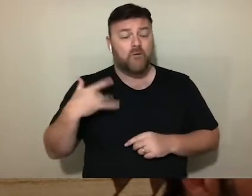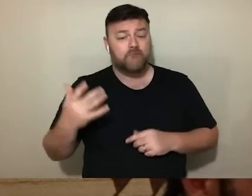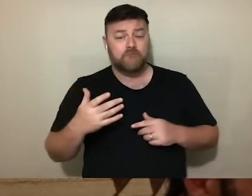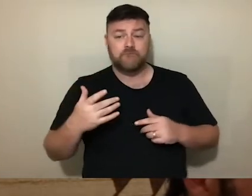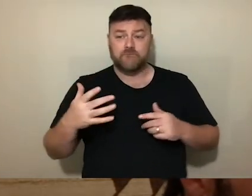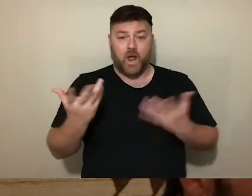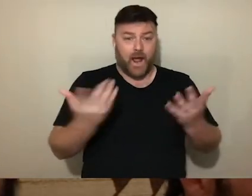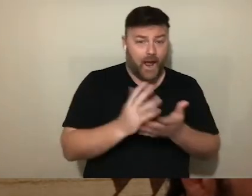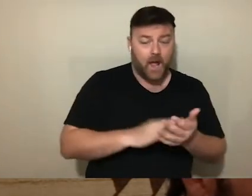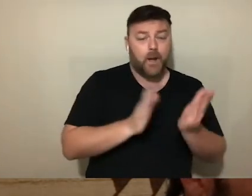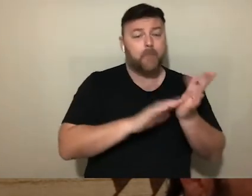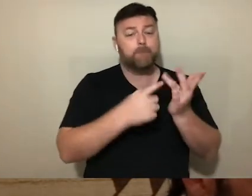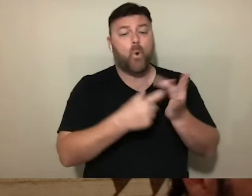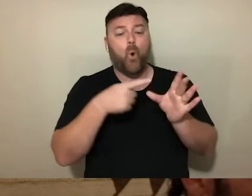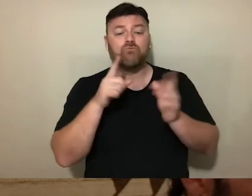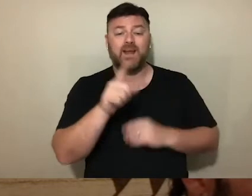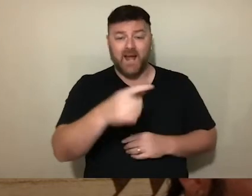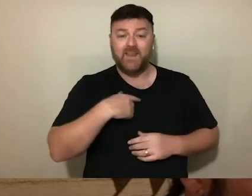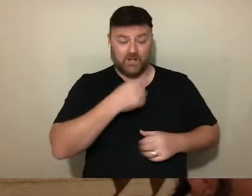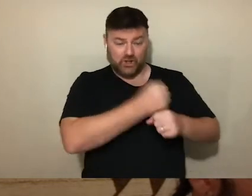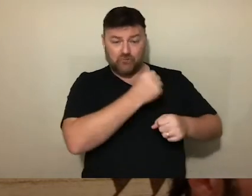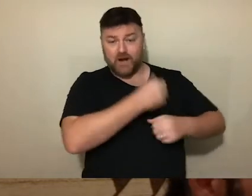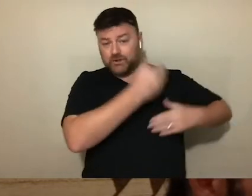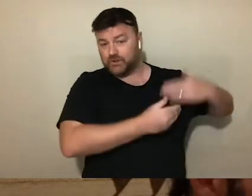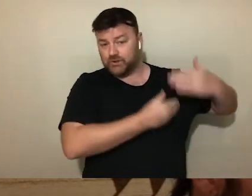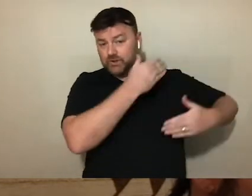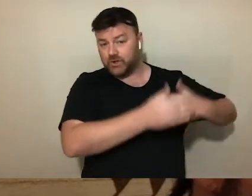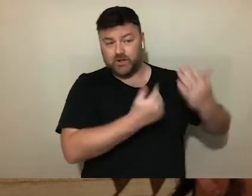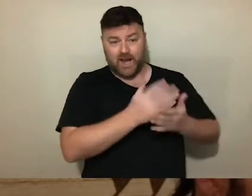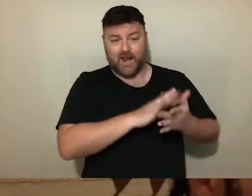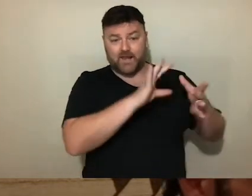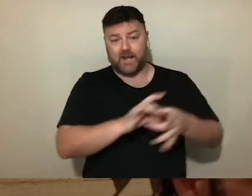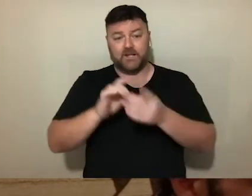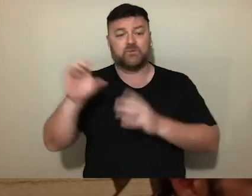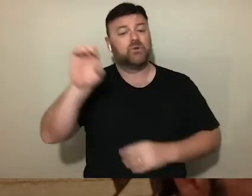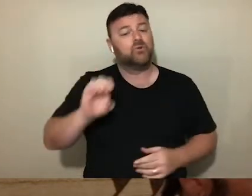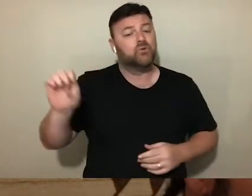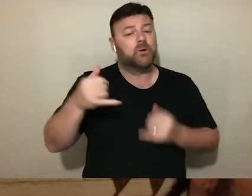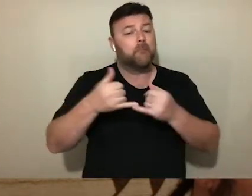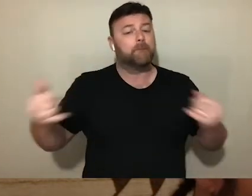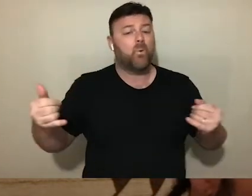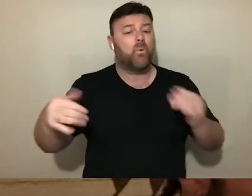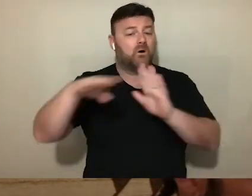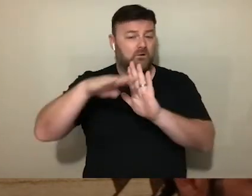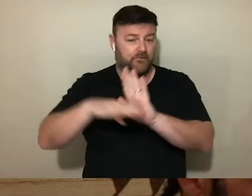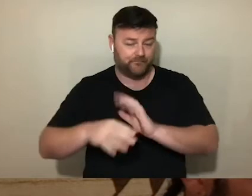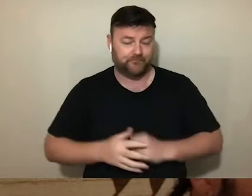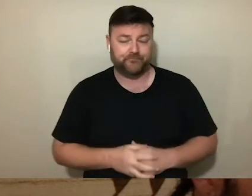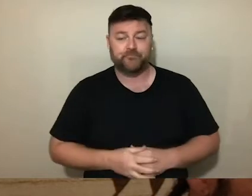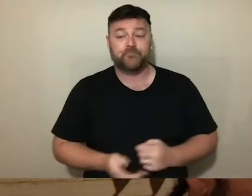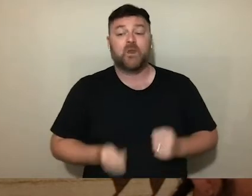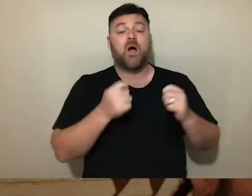Moria demonstrates its degenerative effects and the role it plays within the EU border regime. The days following Moria's